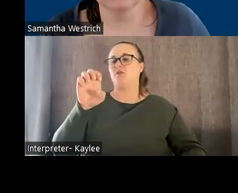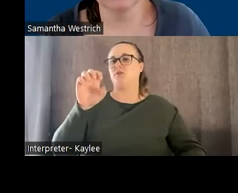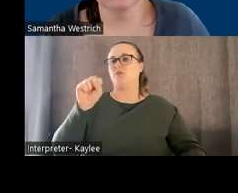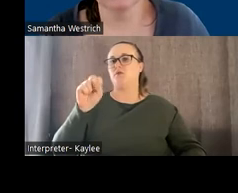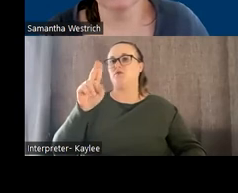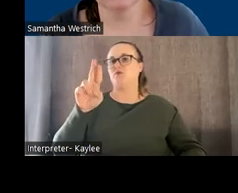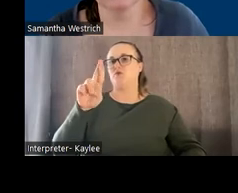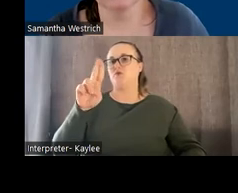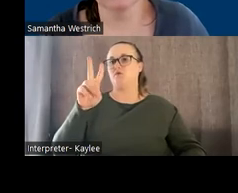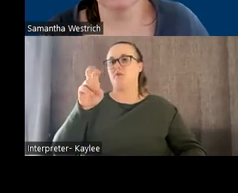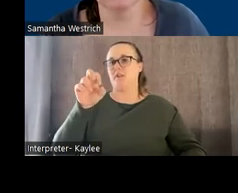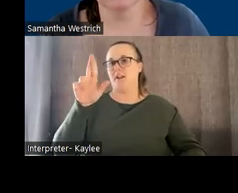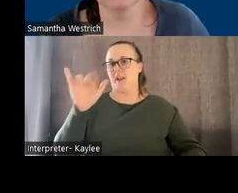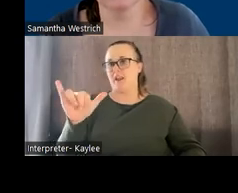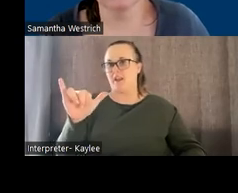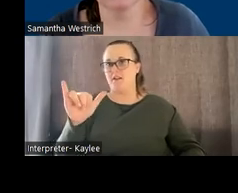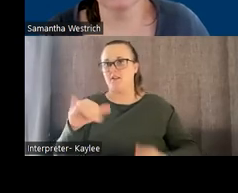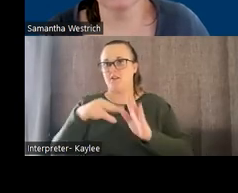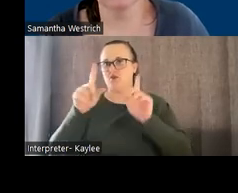here for questions or comments.